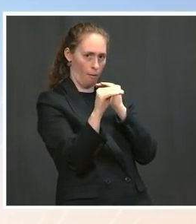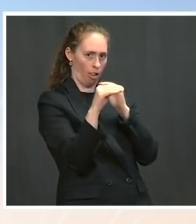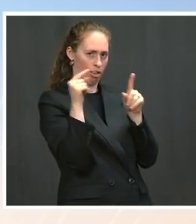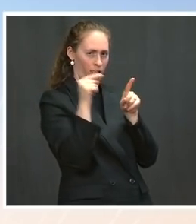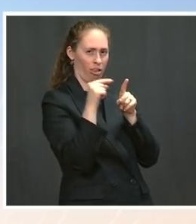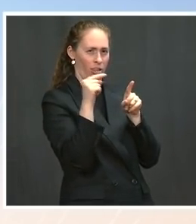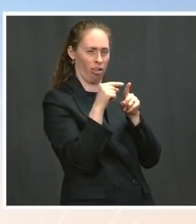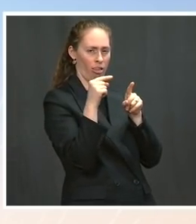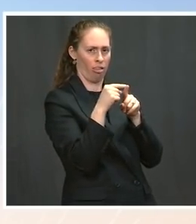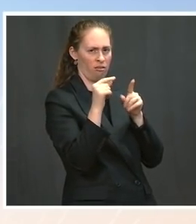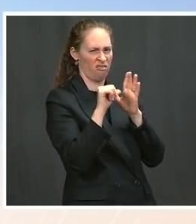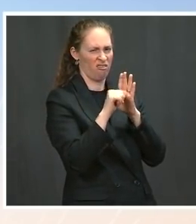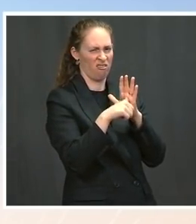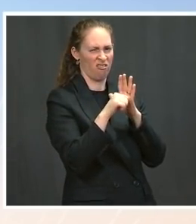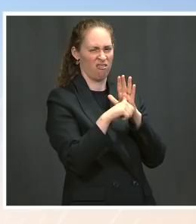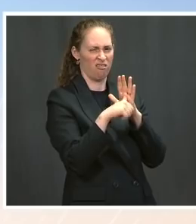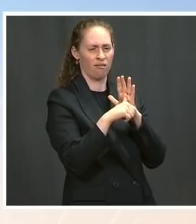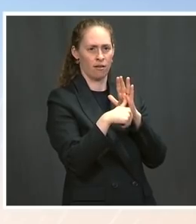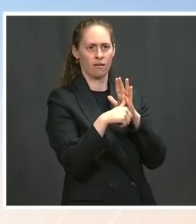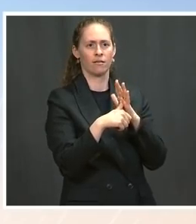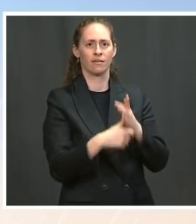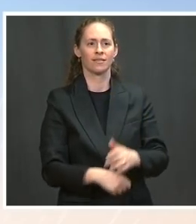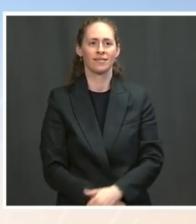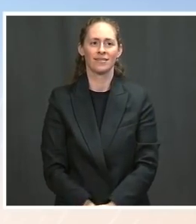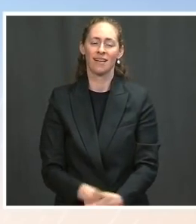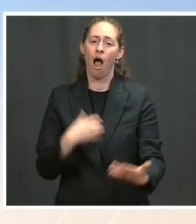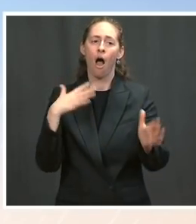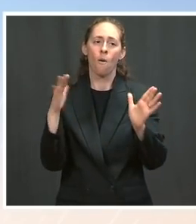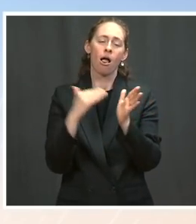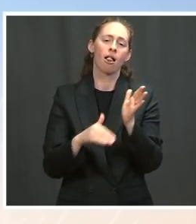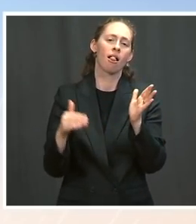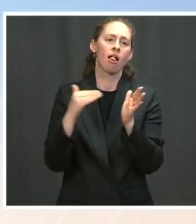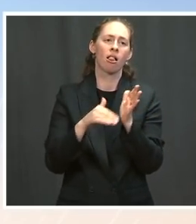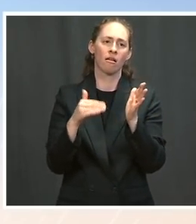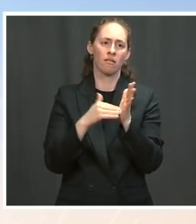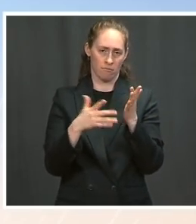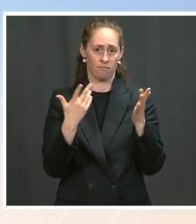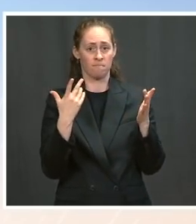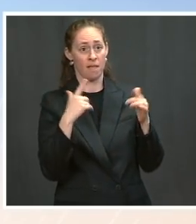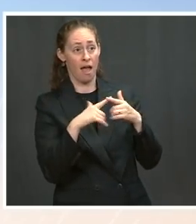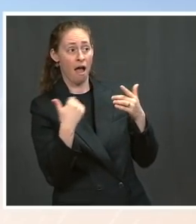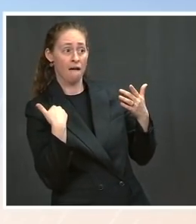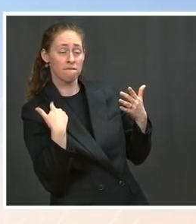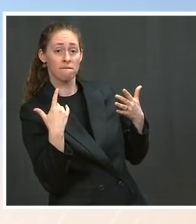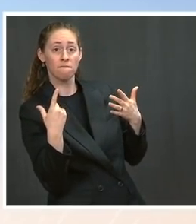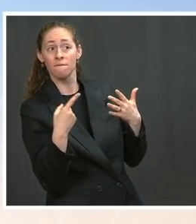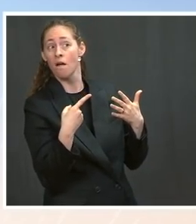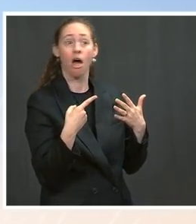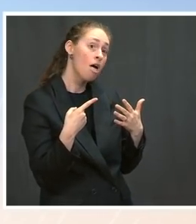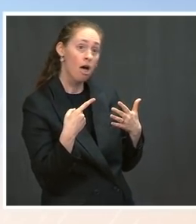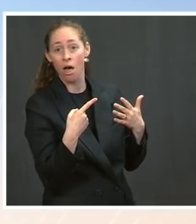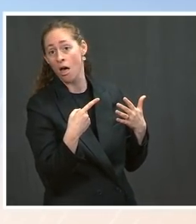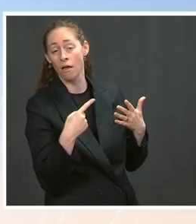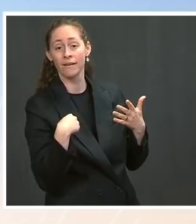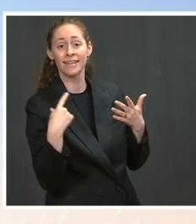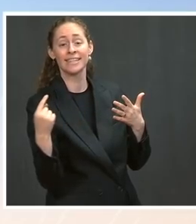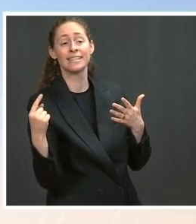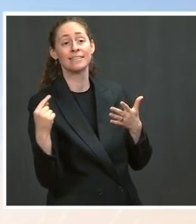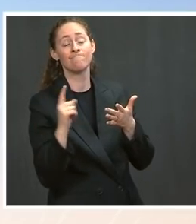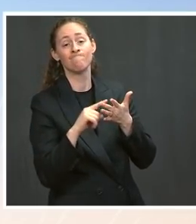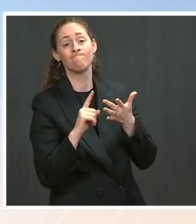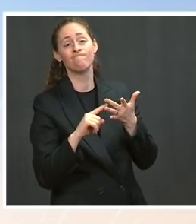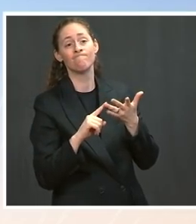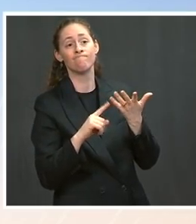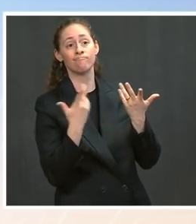doesn't mean that we are going to hold back, as we've talked about a little bit before, from implementing consequences when their behavior